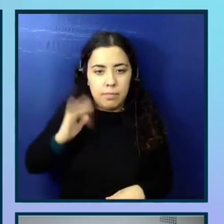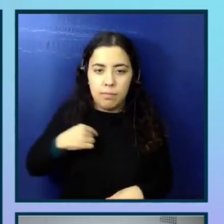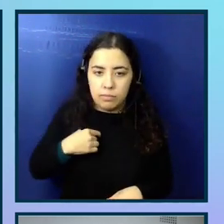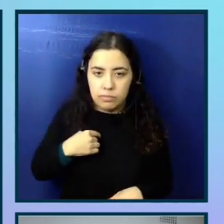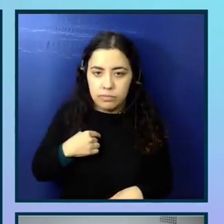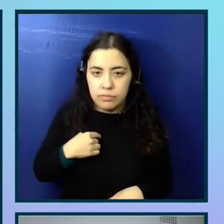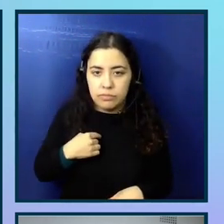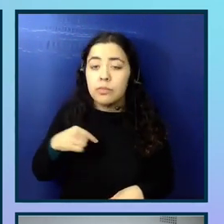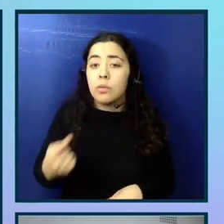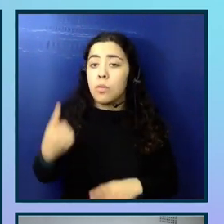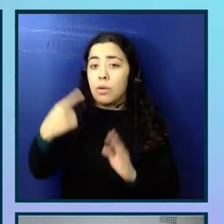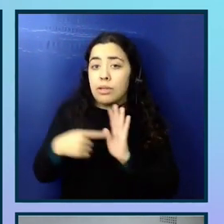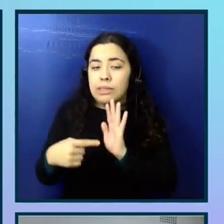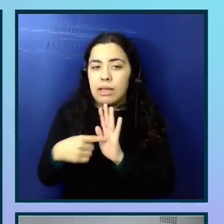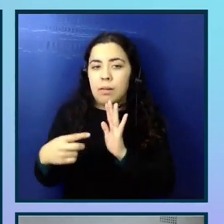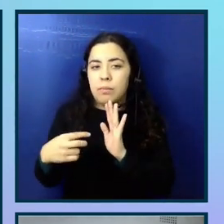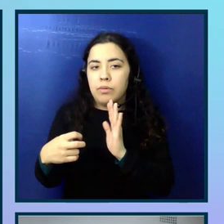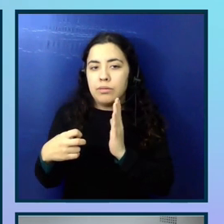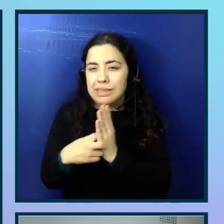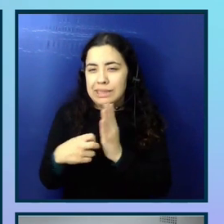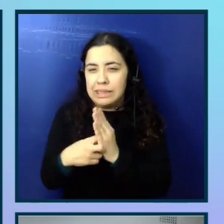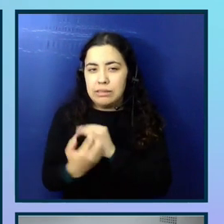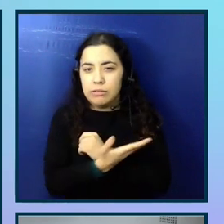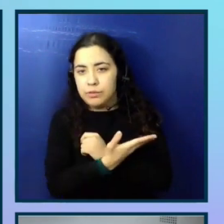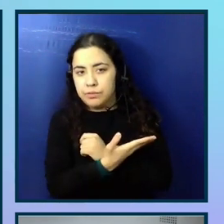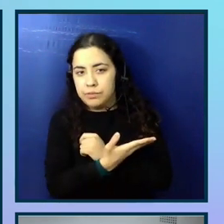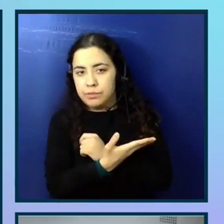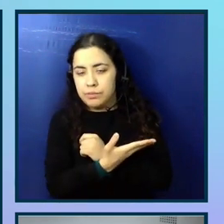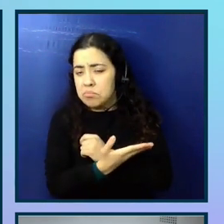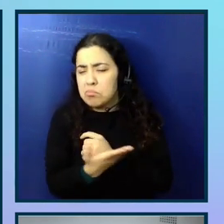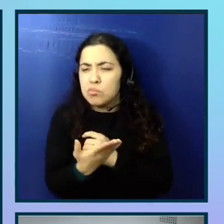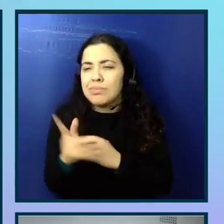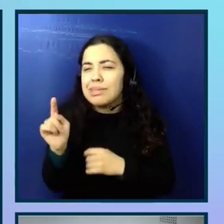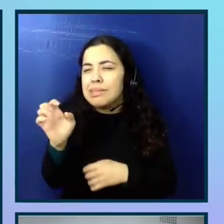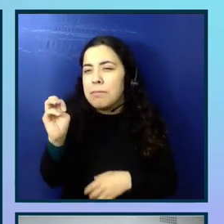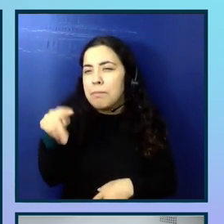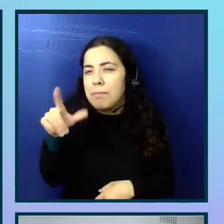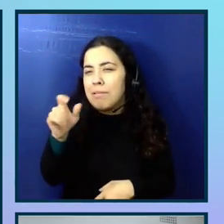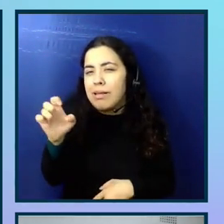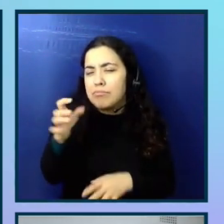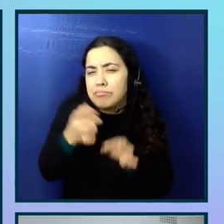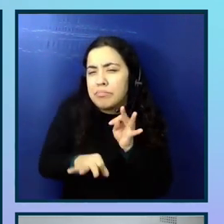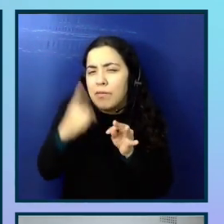And this is an example ticket that's shown here. And it's only a template. So it's a template for like QA